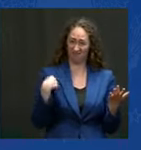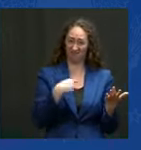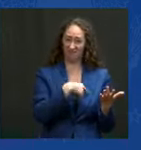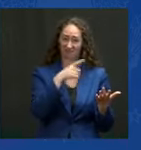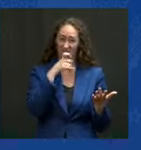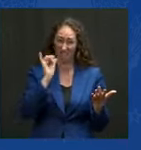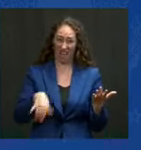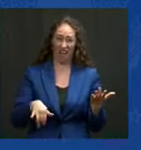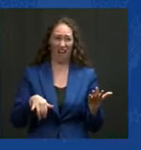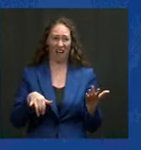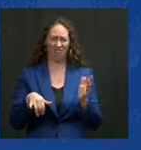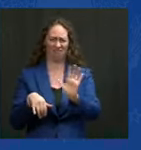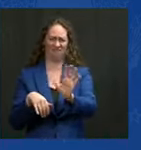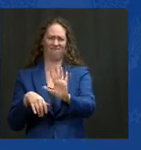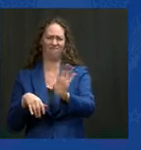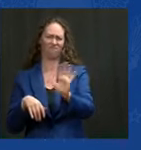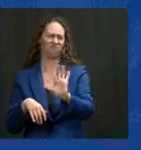mistake,